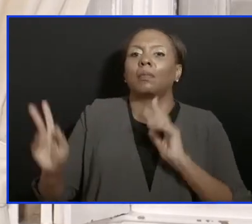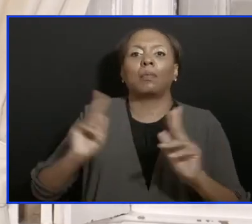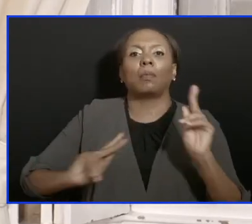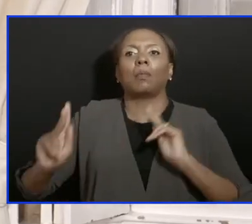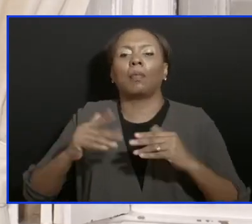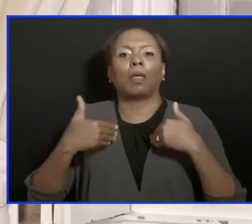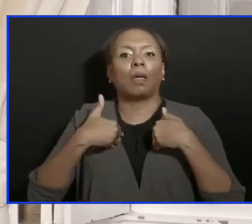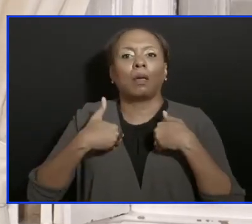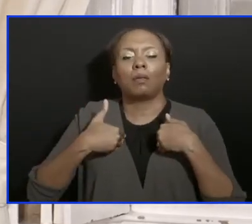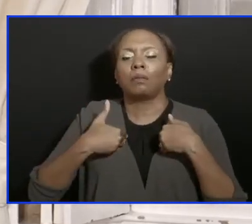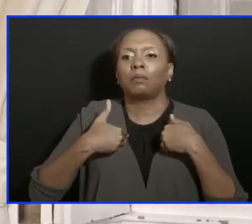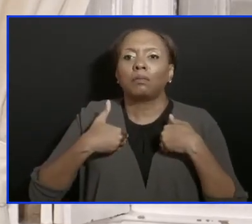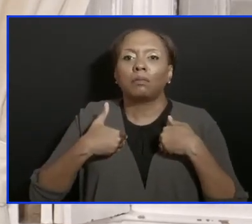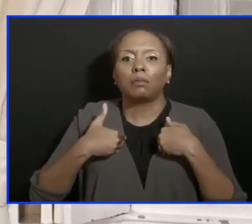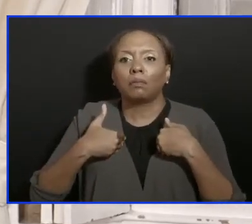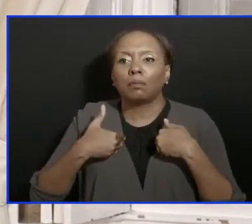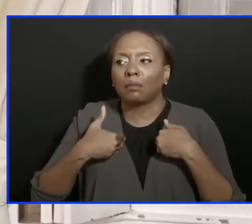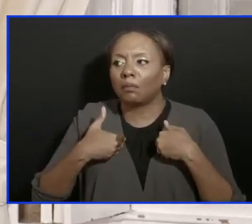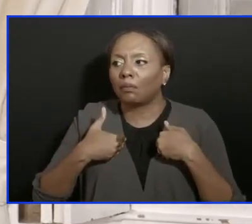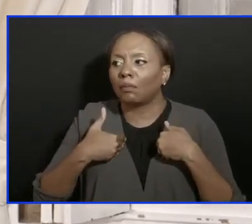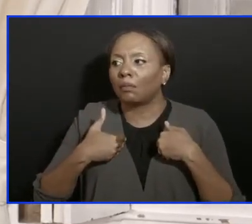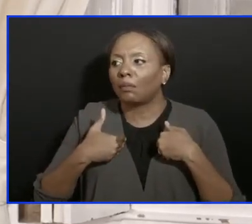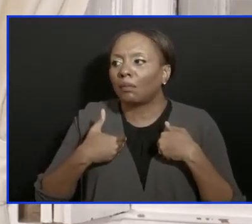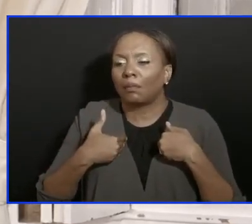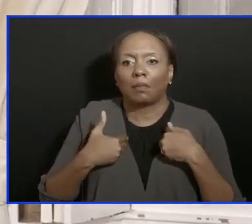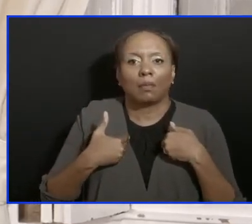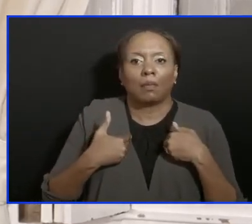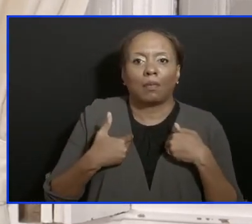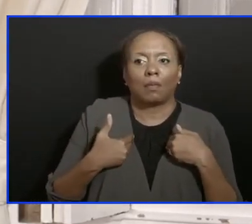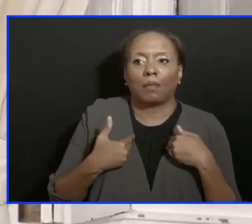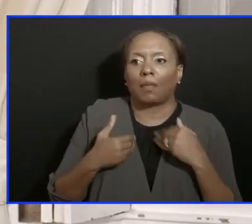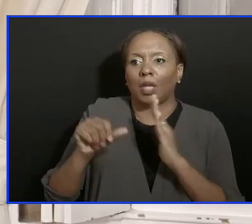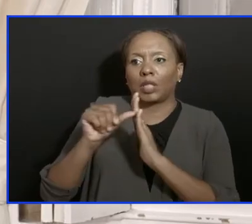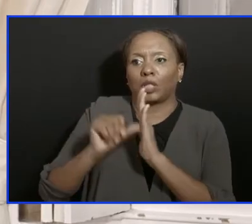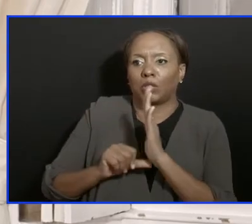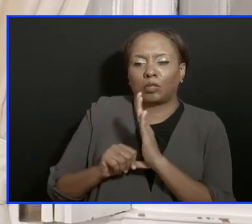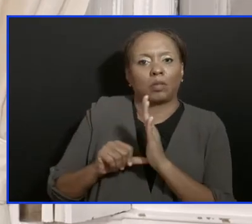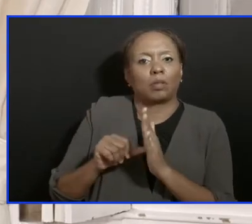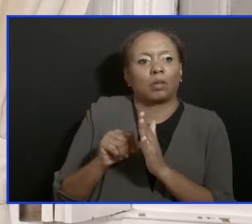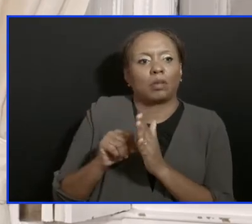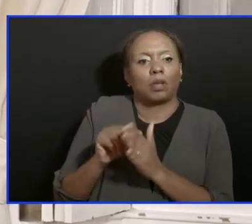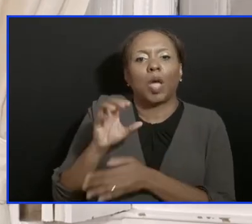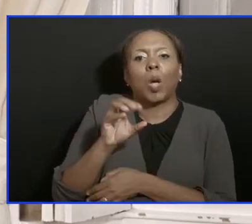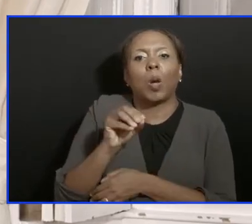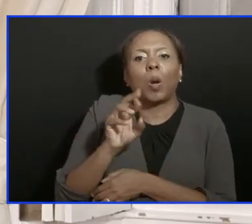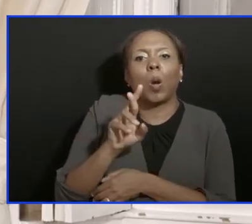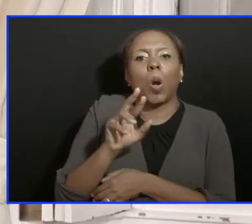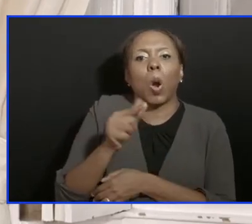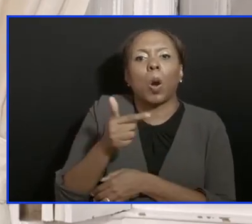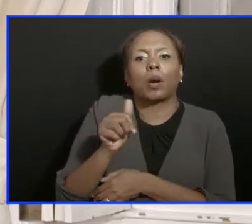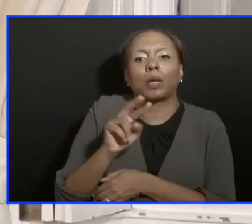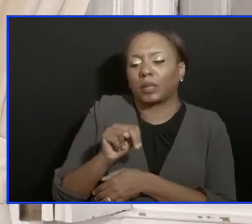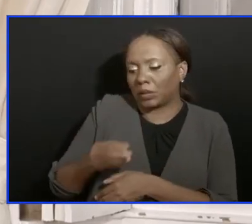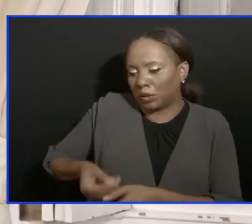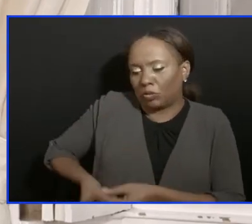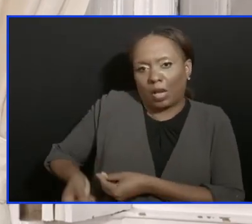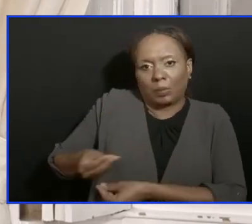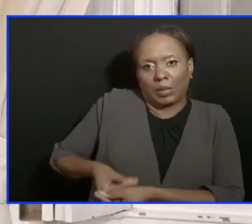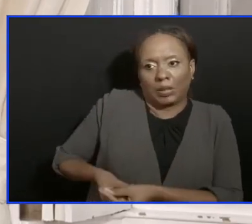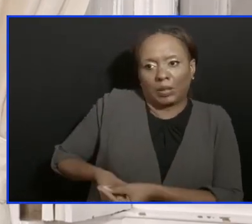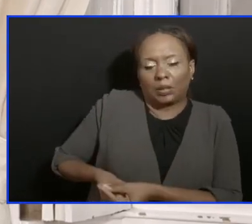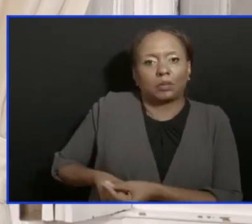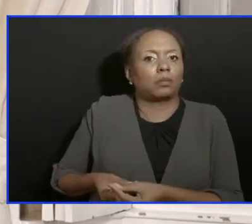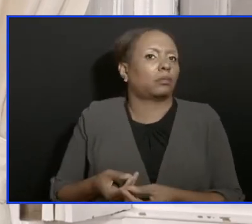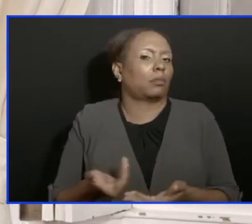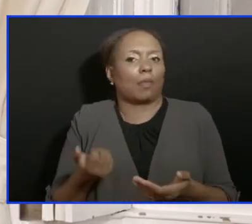for example, a solid organ transplant, persons who may have HIV, that they're not being treated